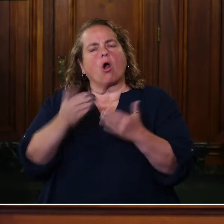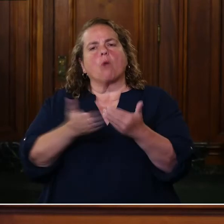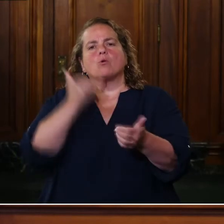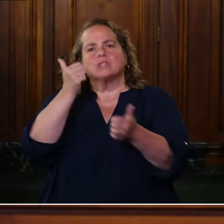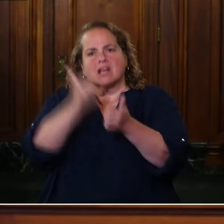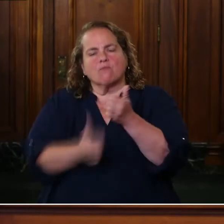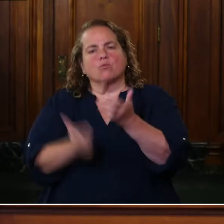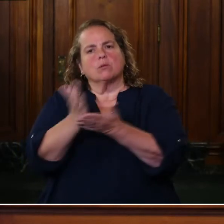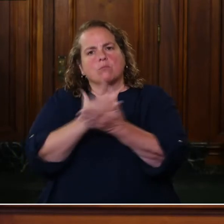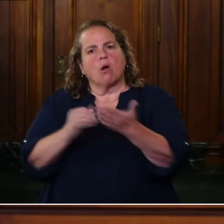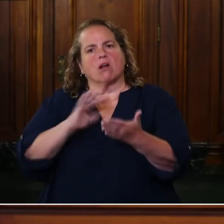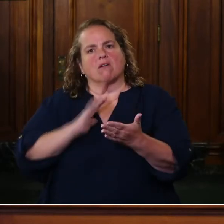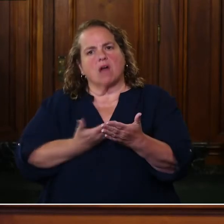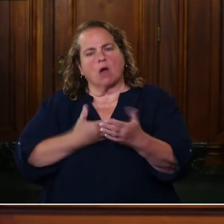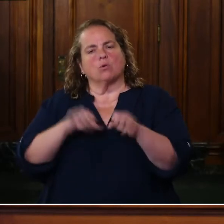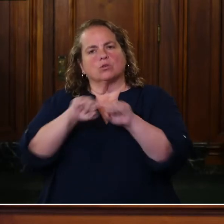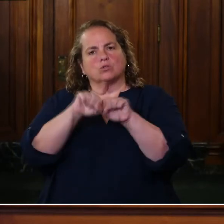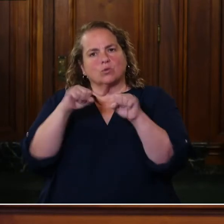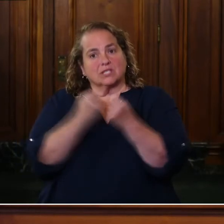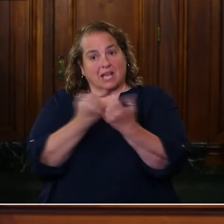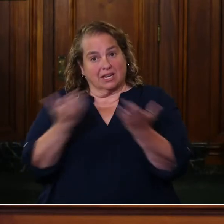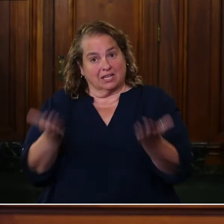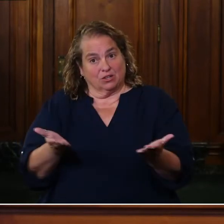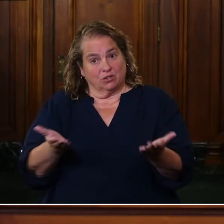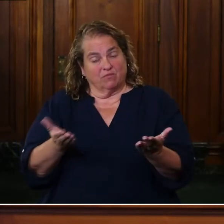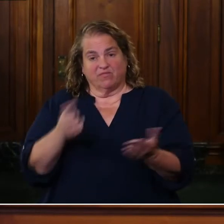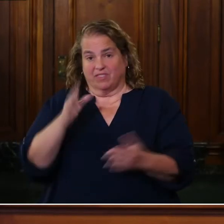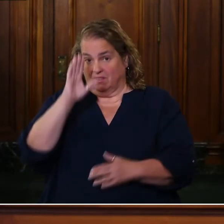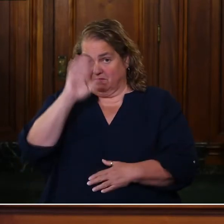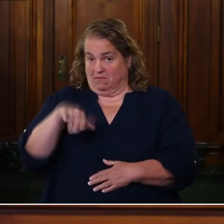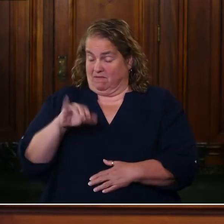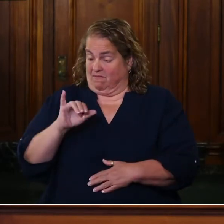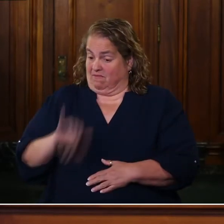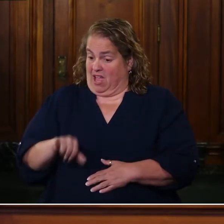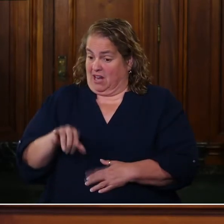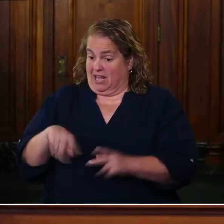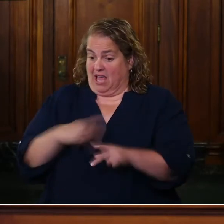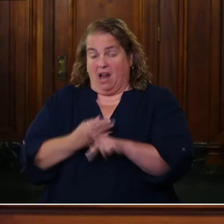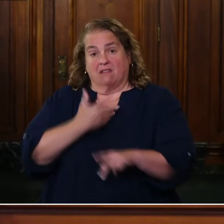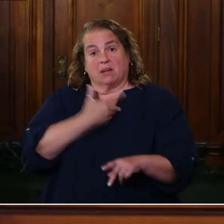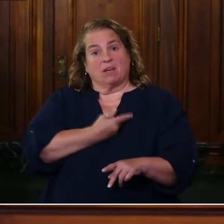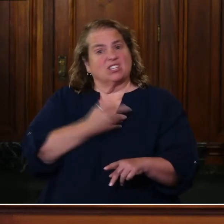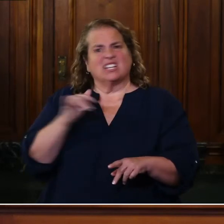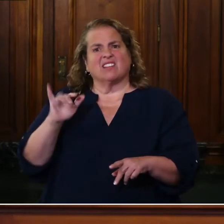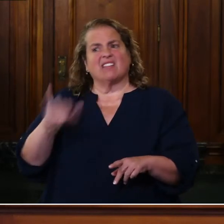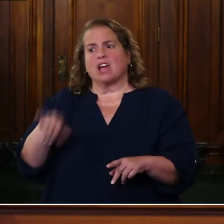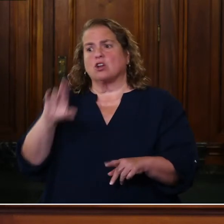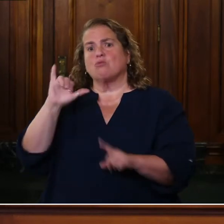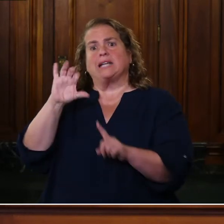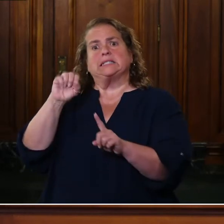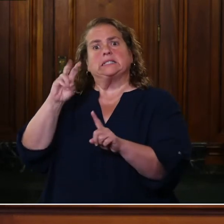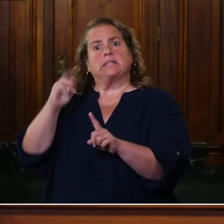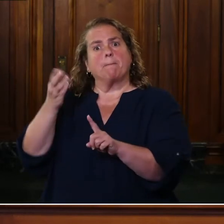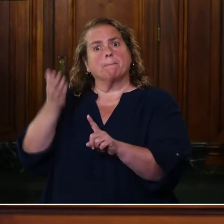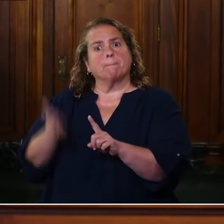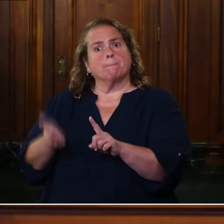and using that same compassion to say it's unacceptable and it's time for it to change.